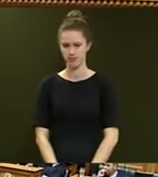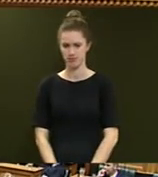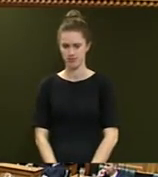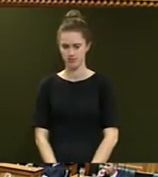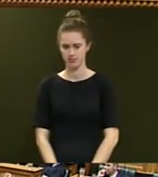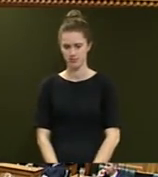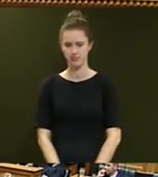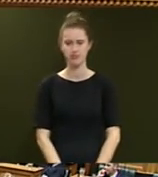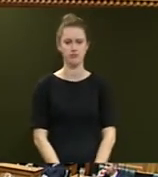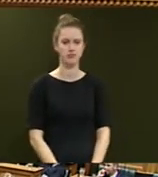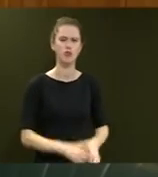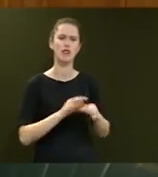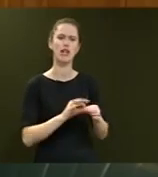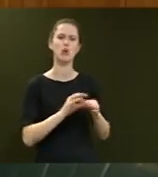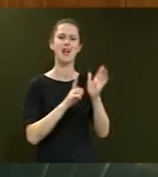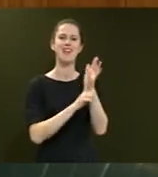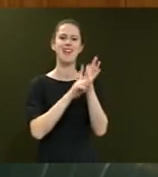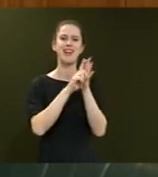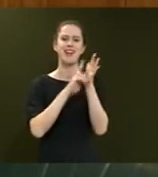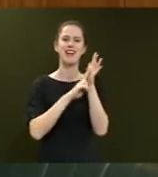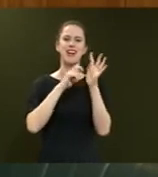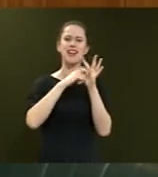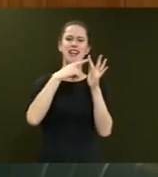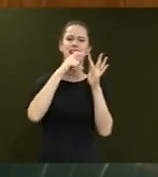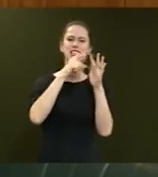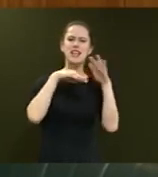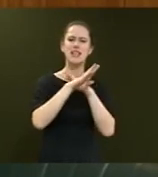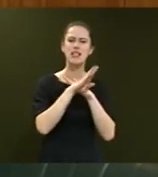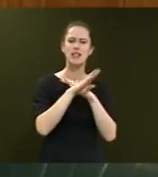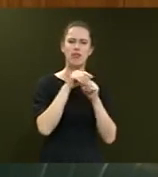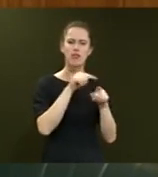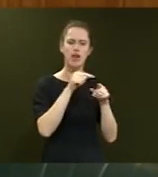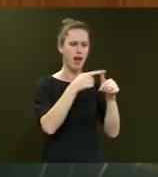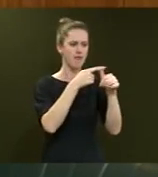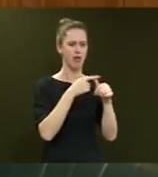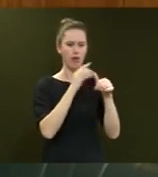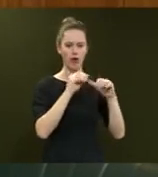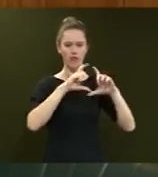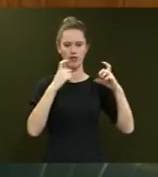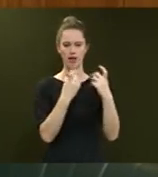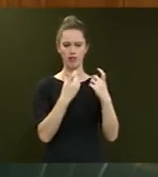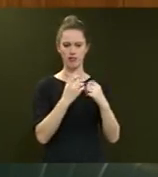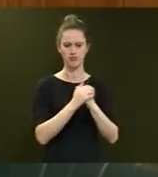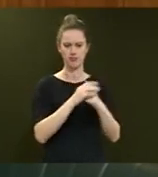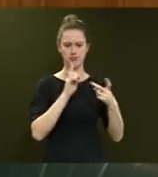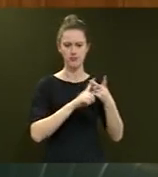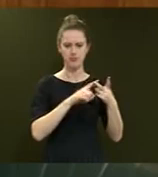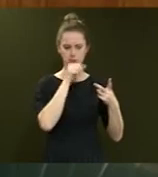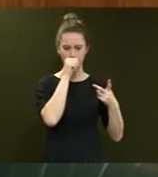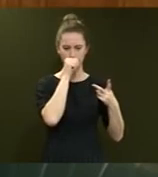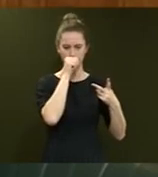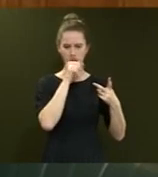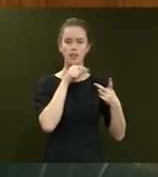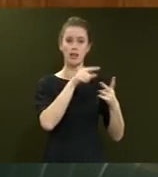So, just with regard to LinkedIn, again, advice has been received from the Cabinet Office and from... Ms